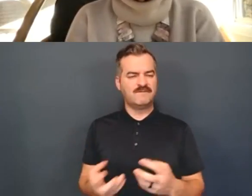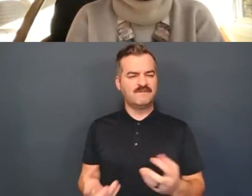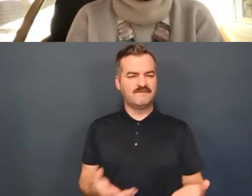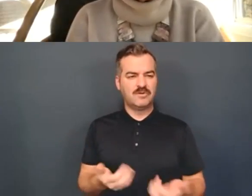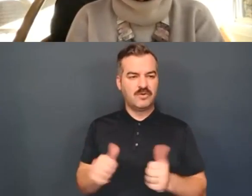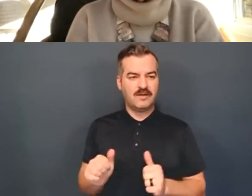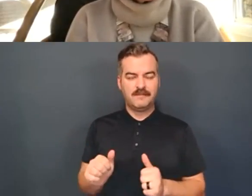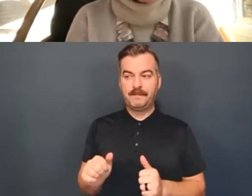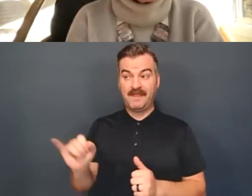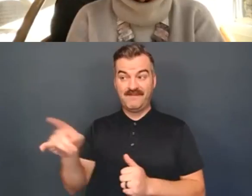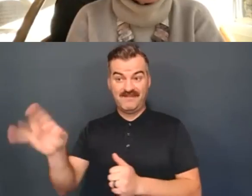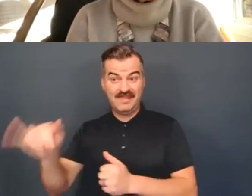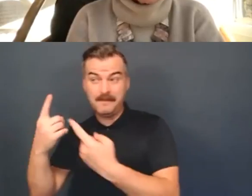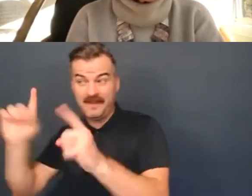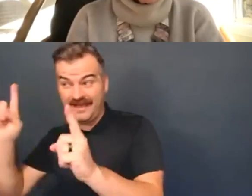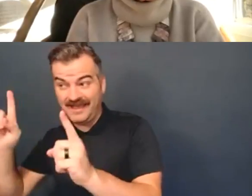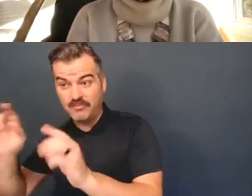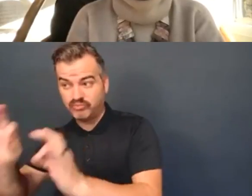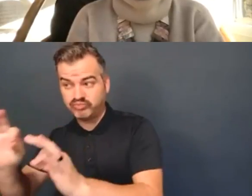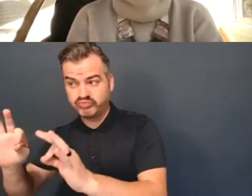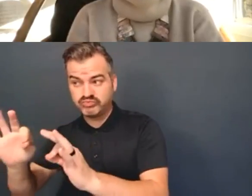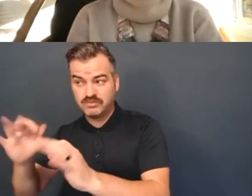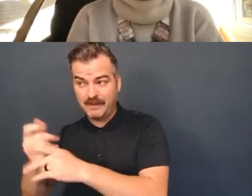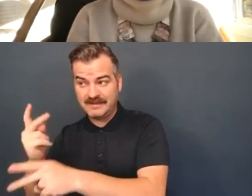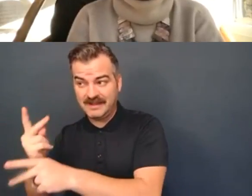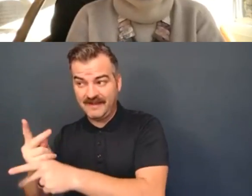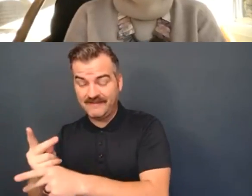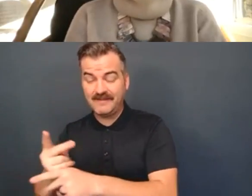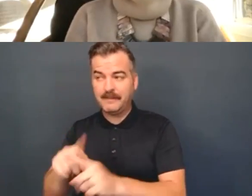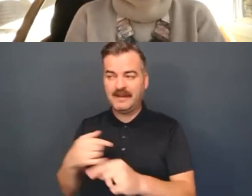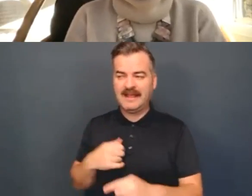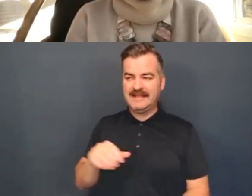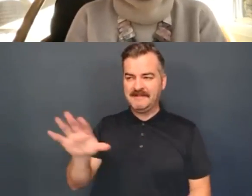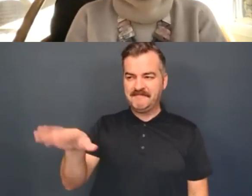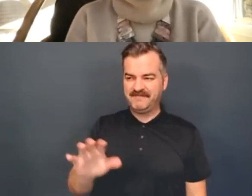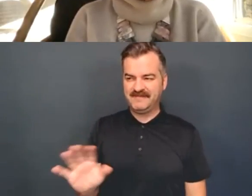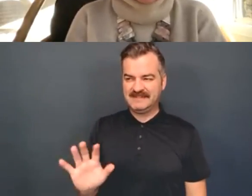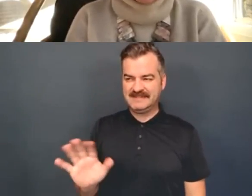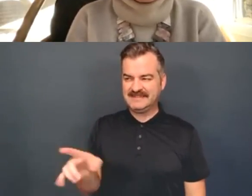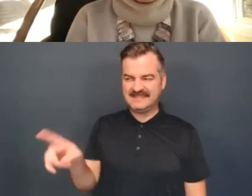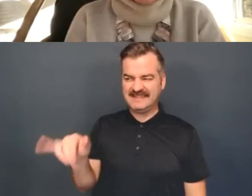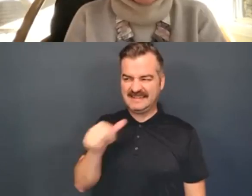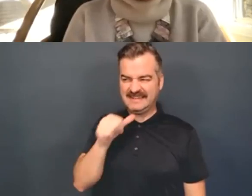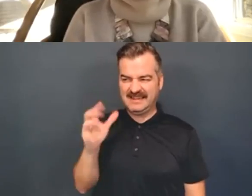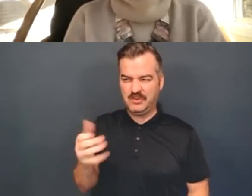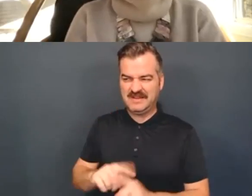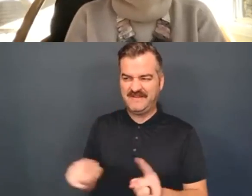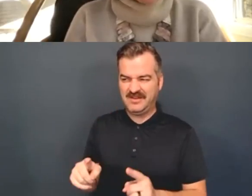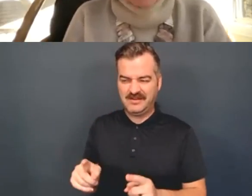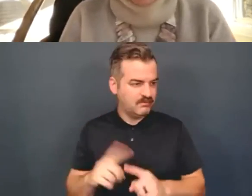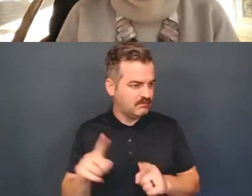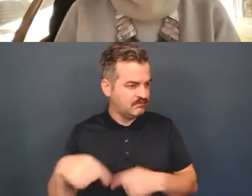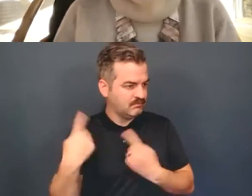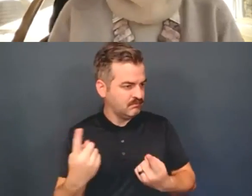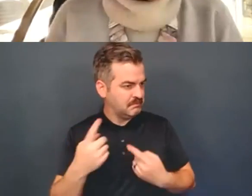tell people who have been working as hard as they have to be taking care of your children to then